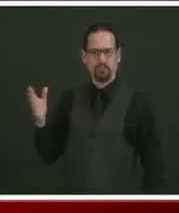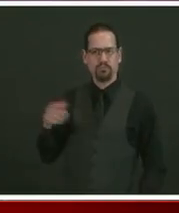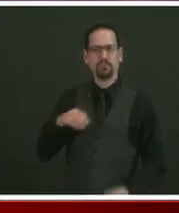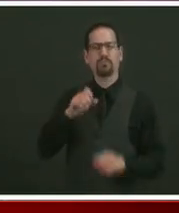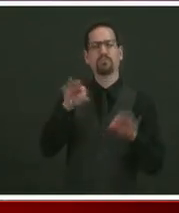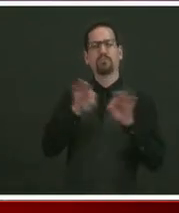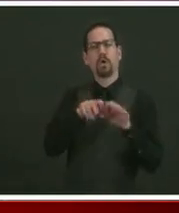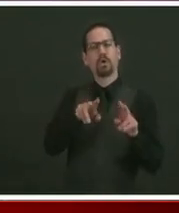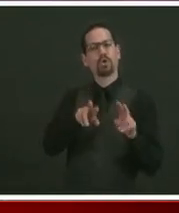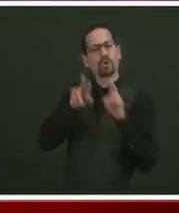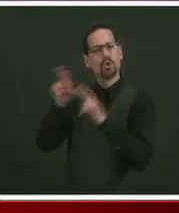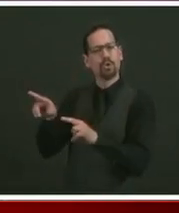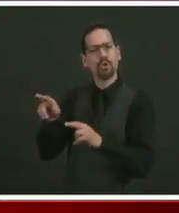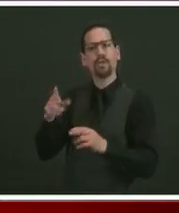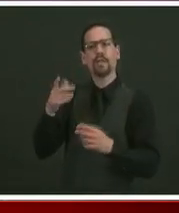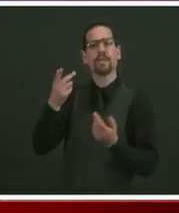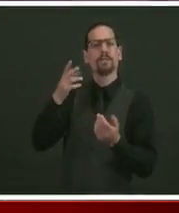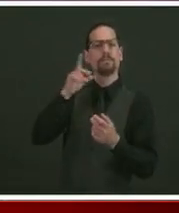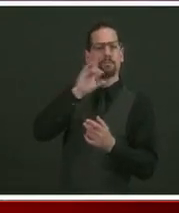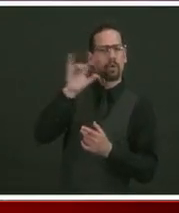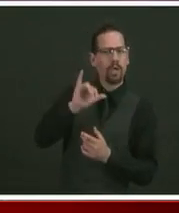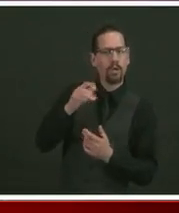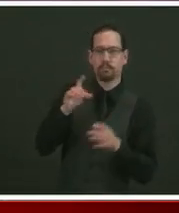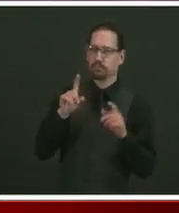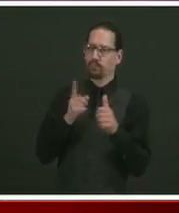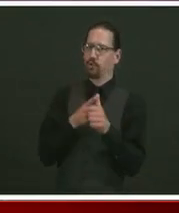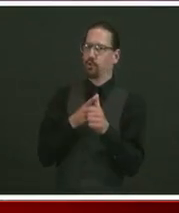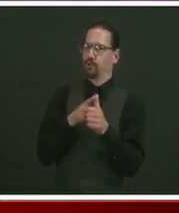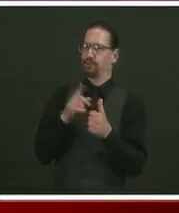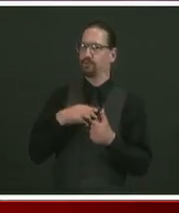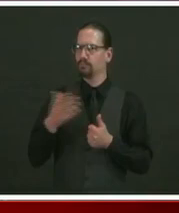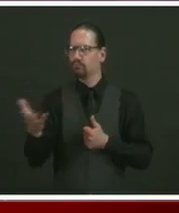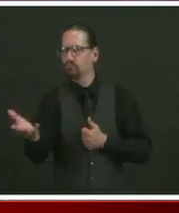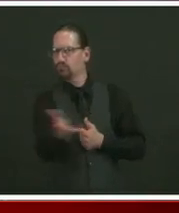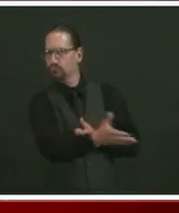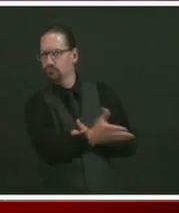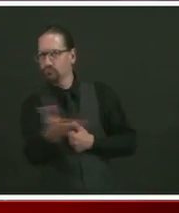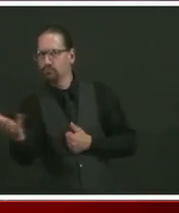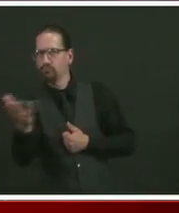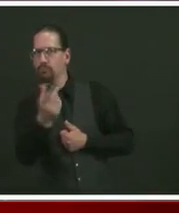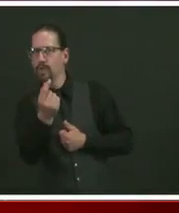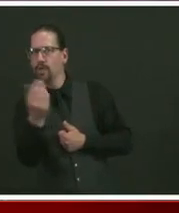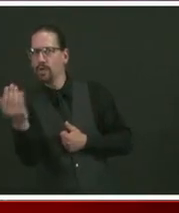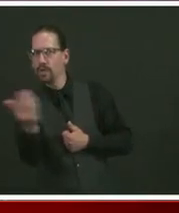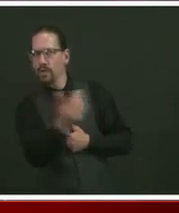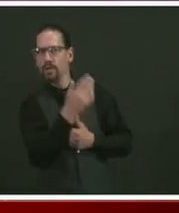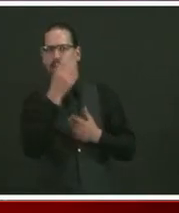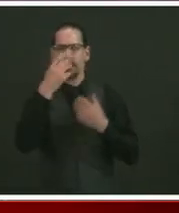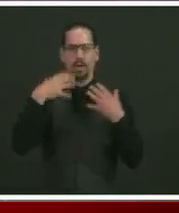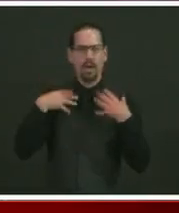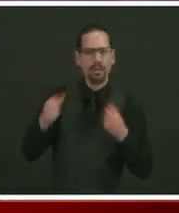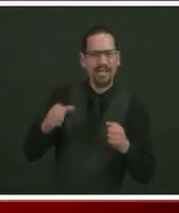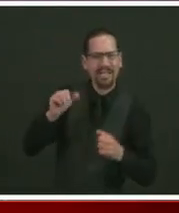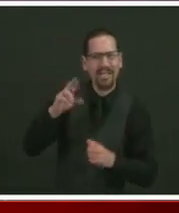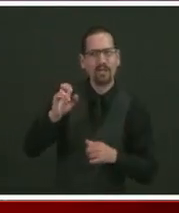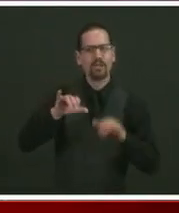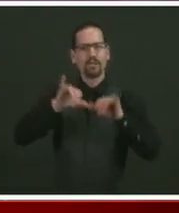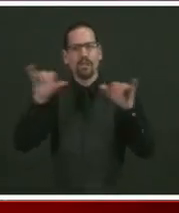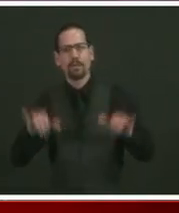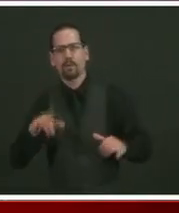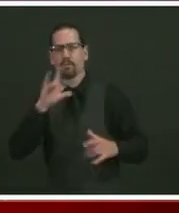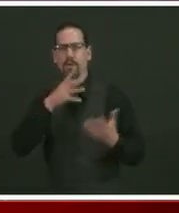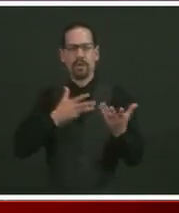what's going on and what more do we need to do to keep our kids healthy. I will tell you, I am